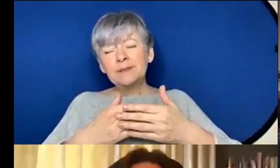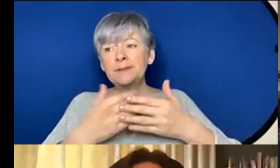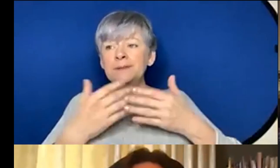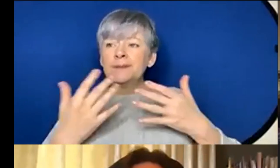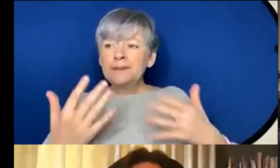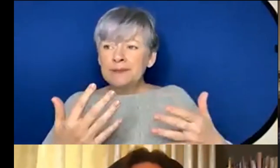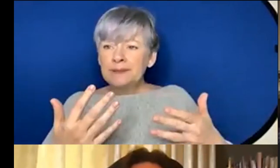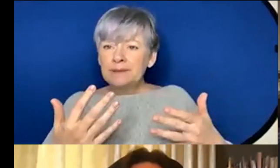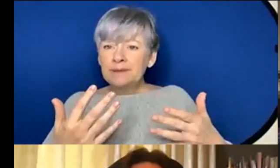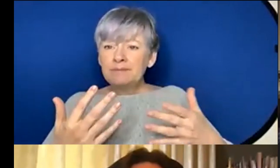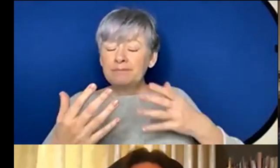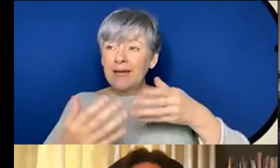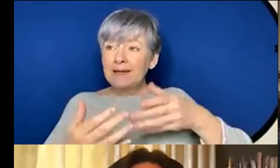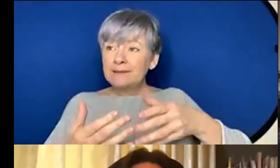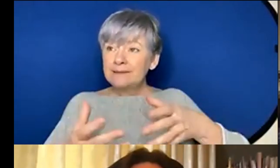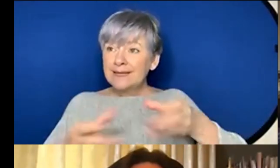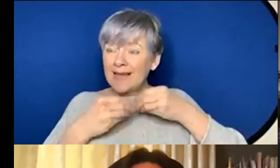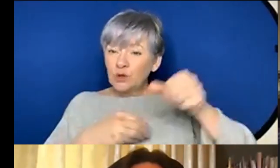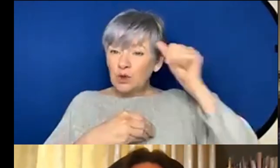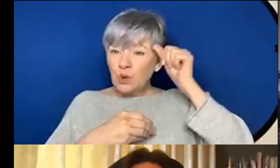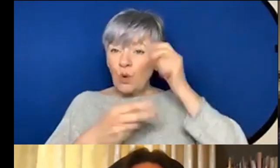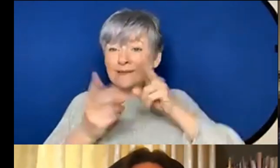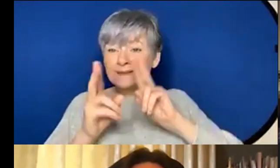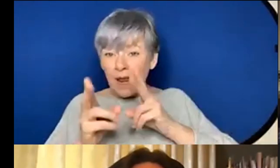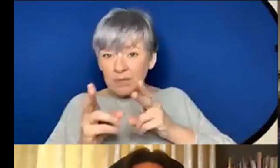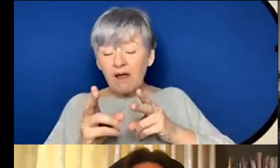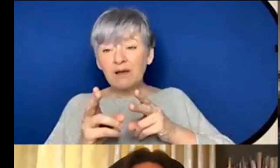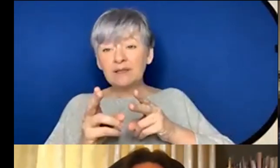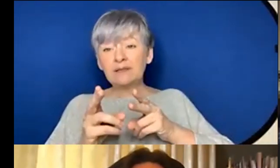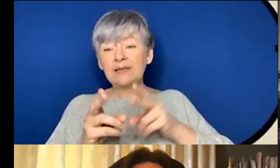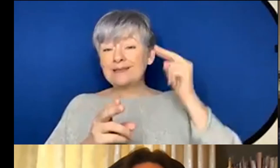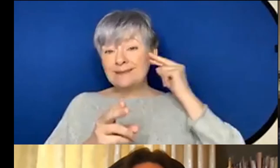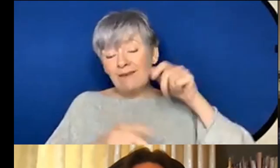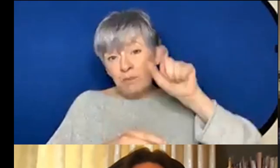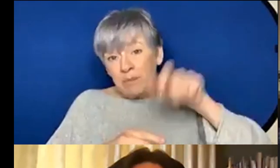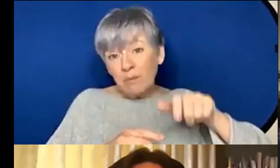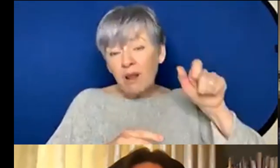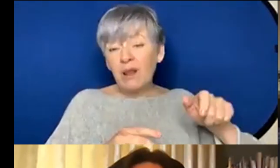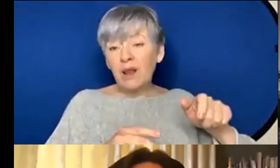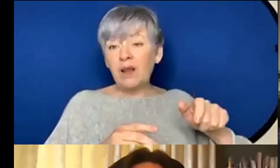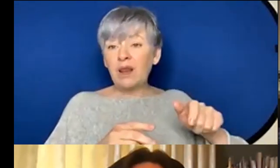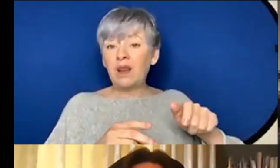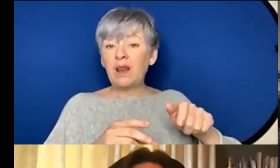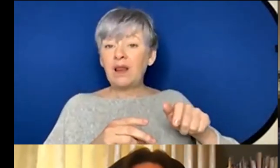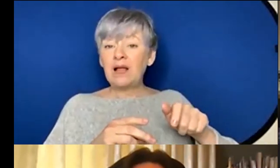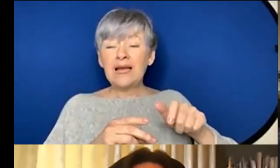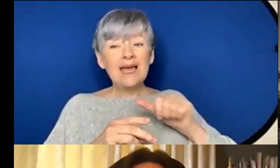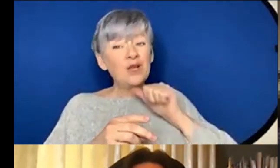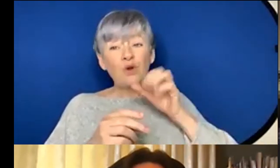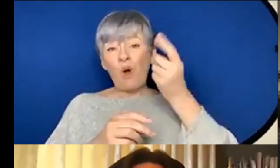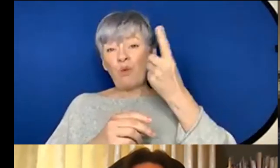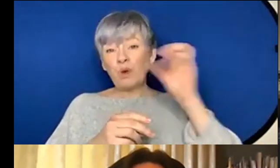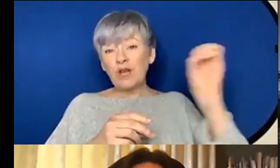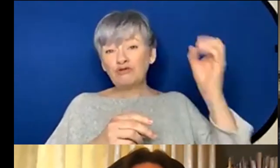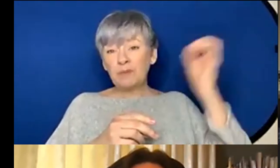you know getting to know um interpreters and deaf people um I'm not 100 sure what I